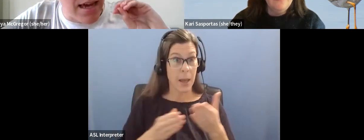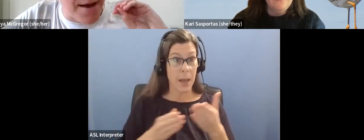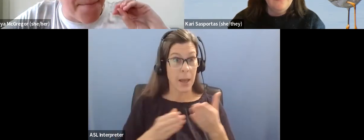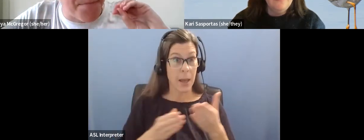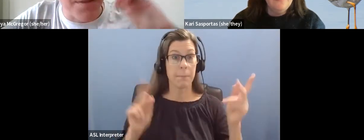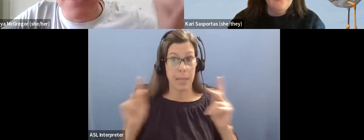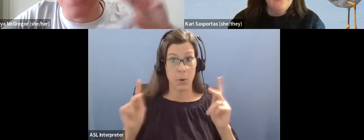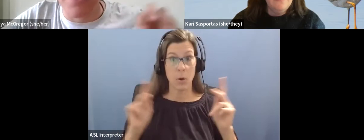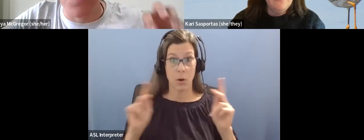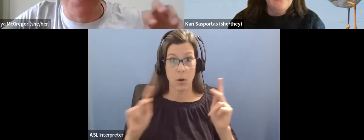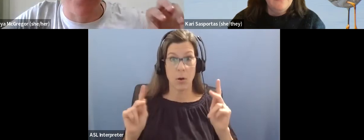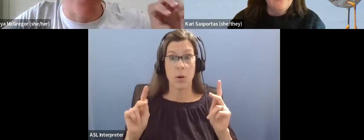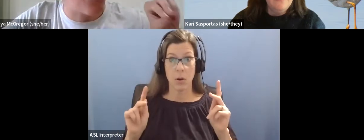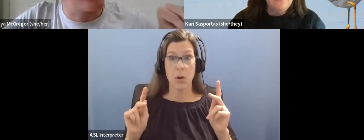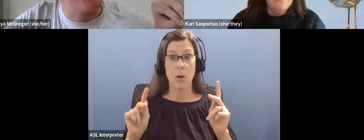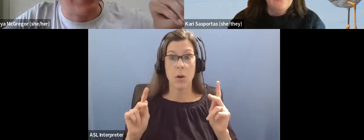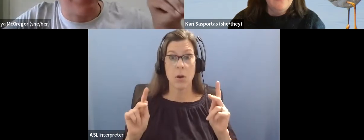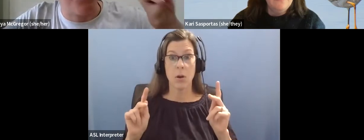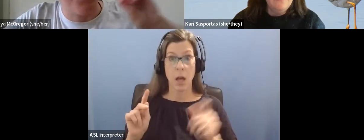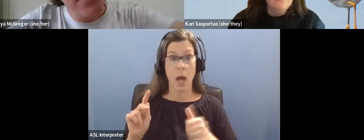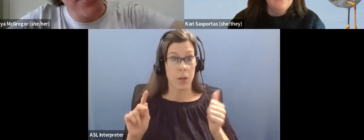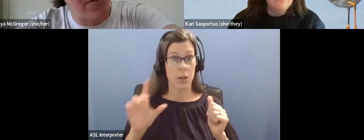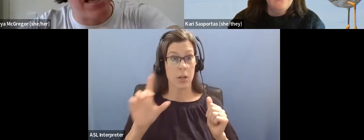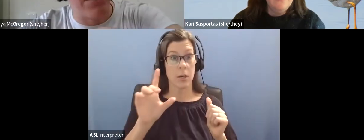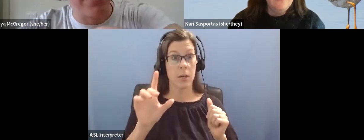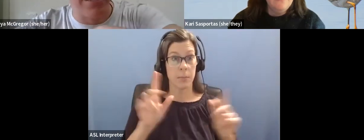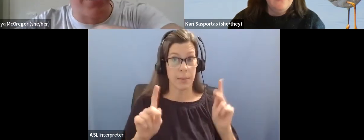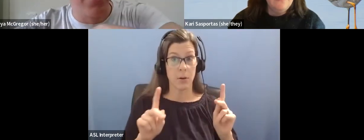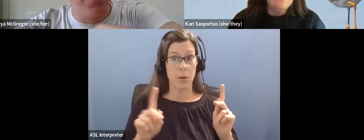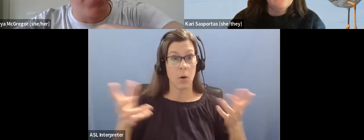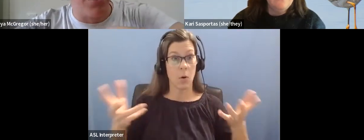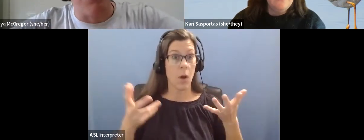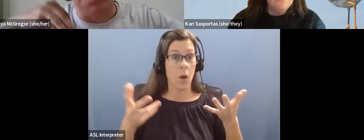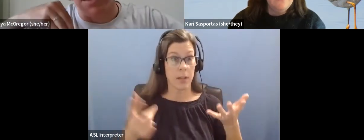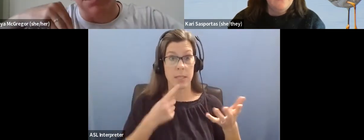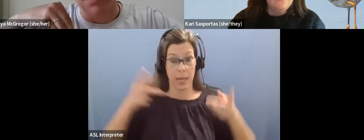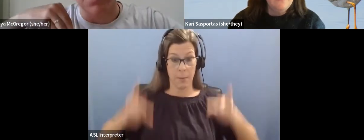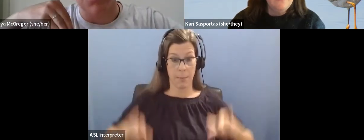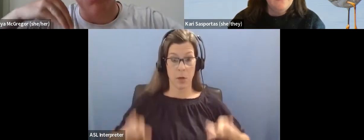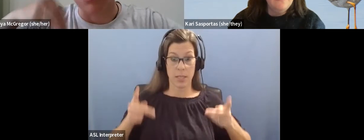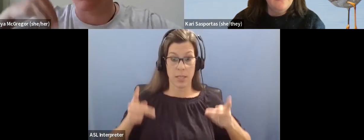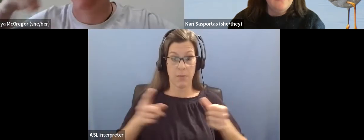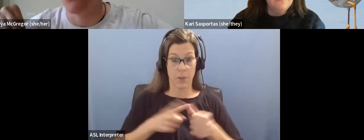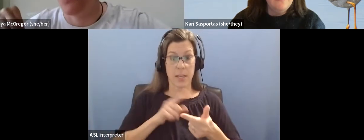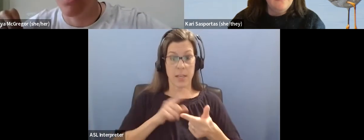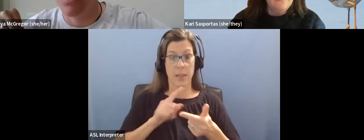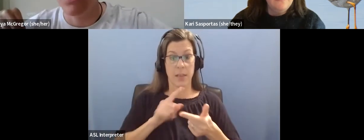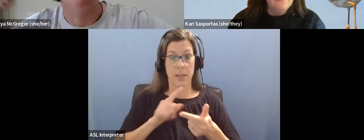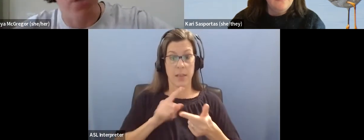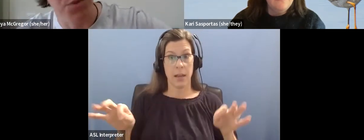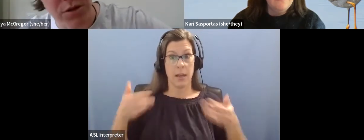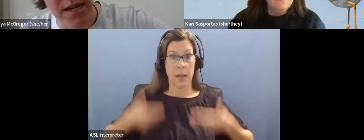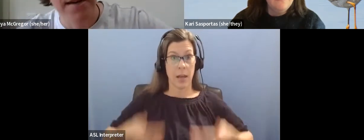um, some disabilities where people may want to say person first language. Like I'm a person who